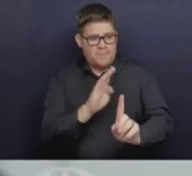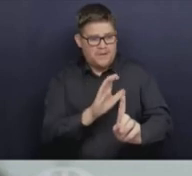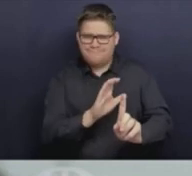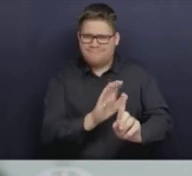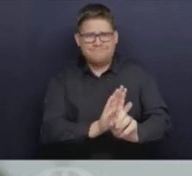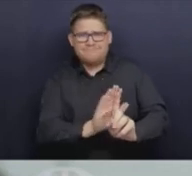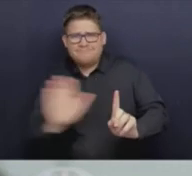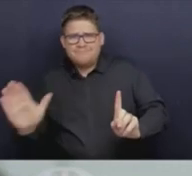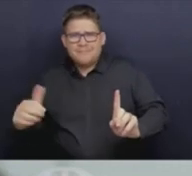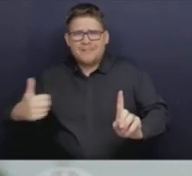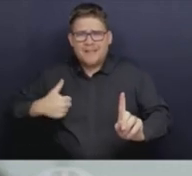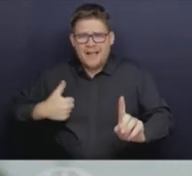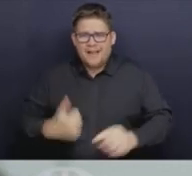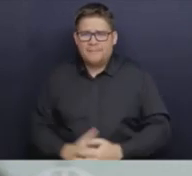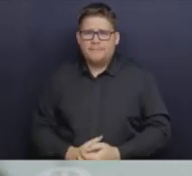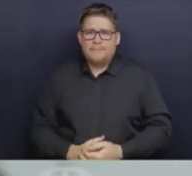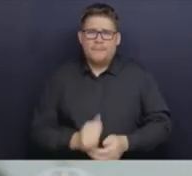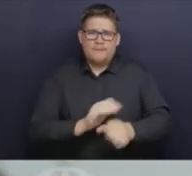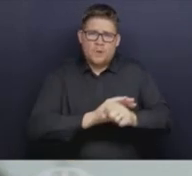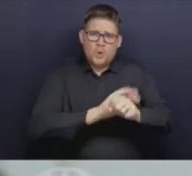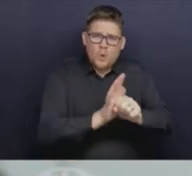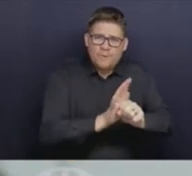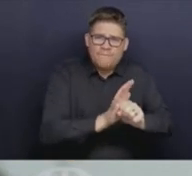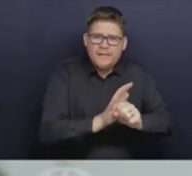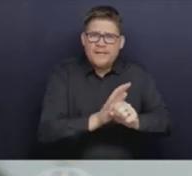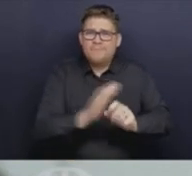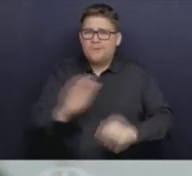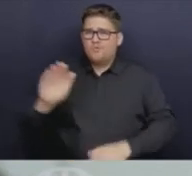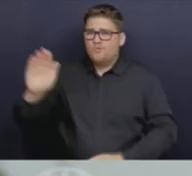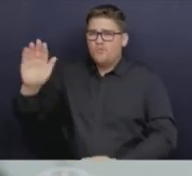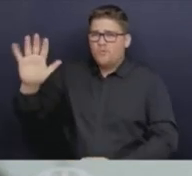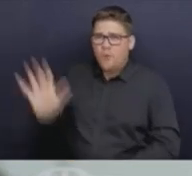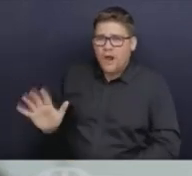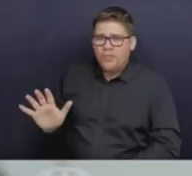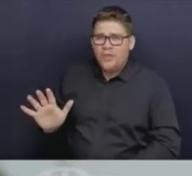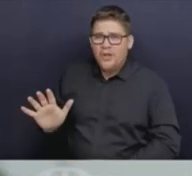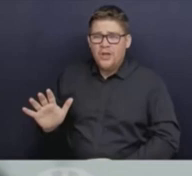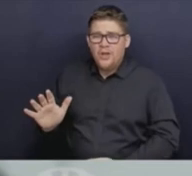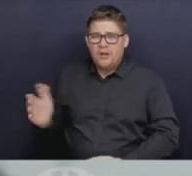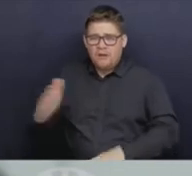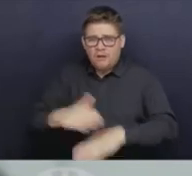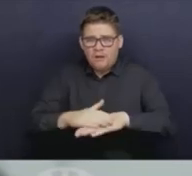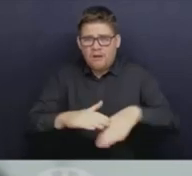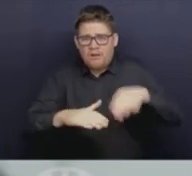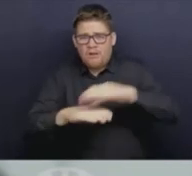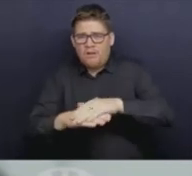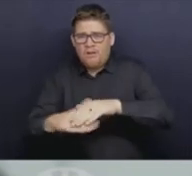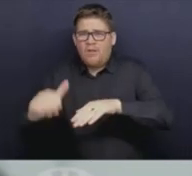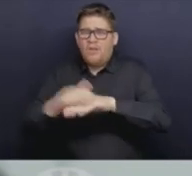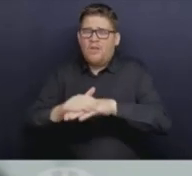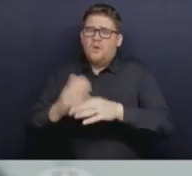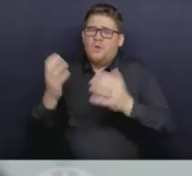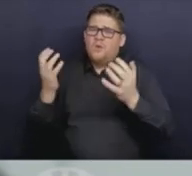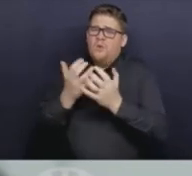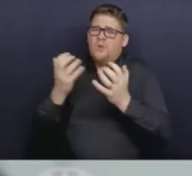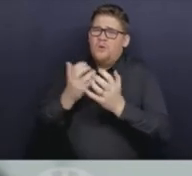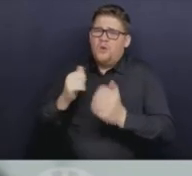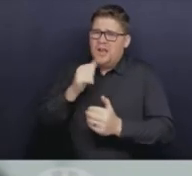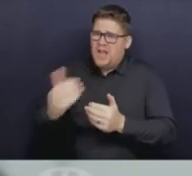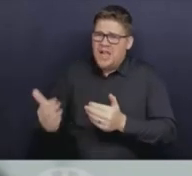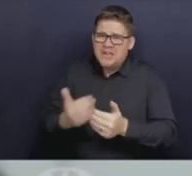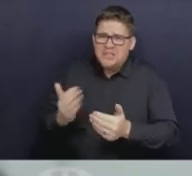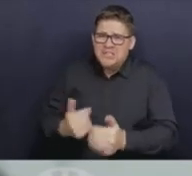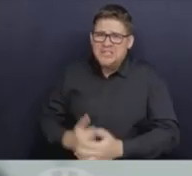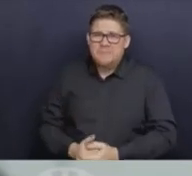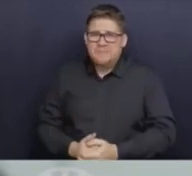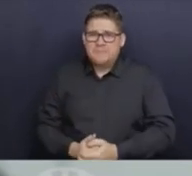we've seen of weather that made this another difficult season, and in many cases, kept us away from loved ones for yet another year.